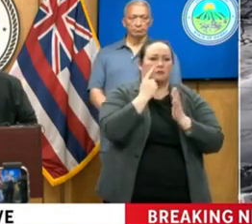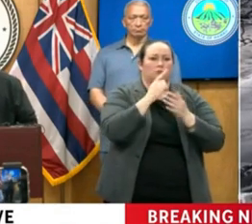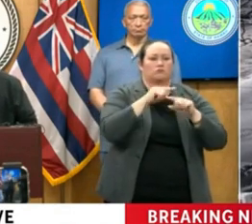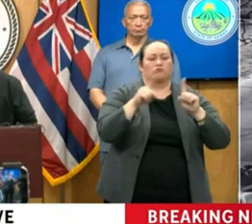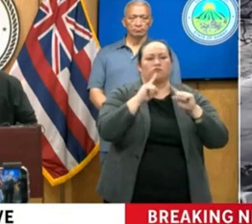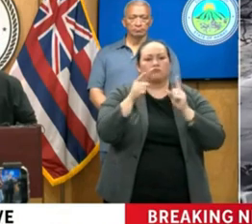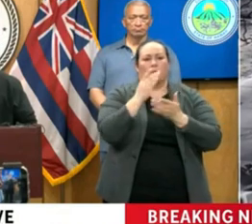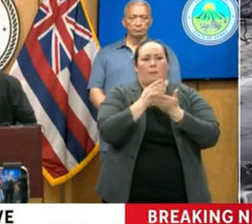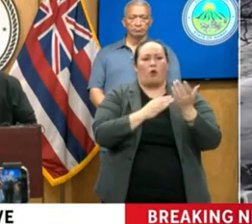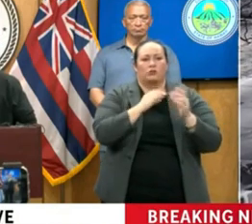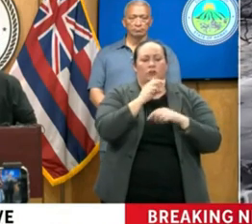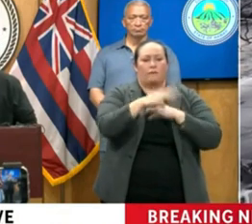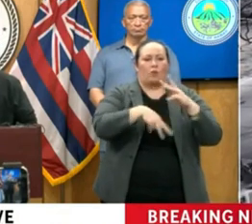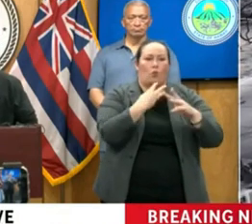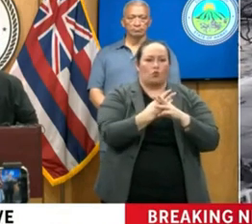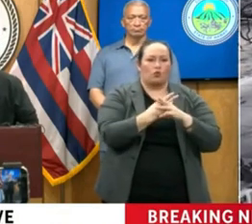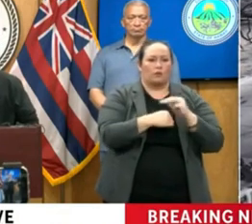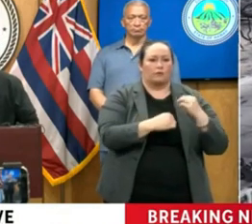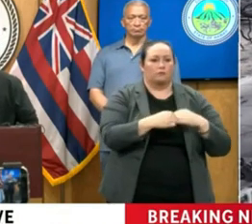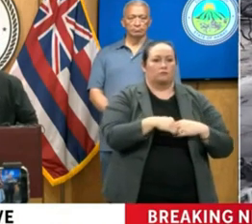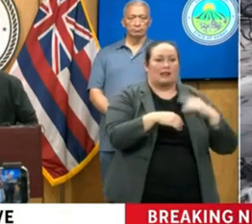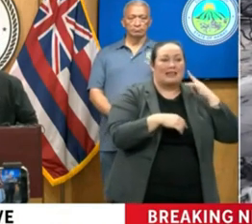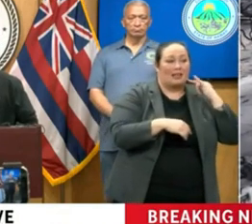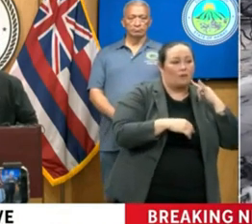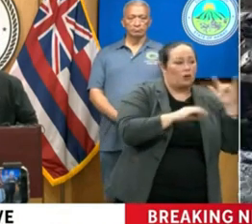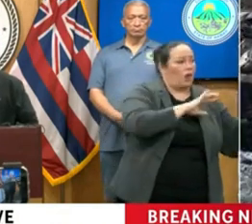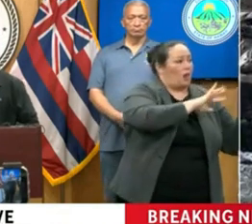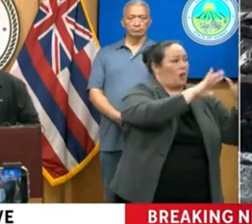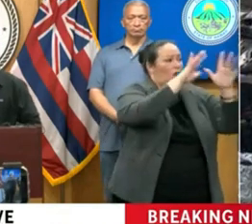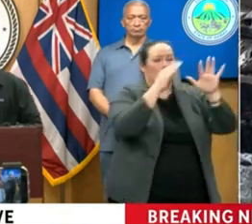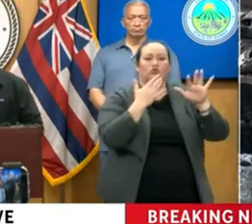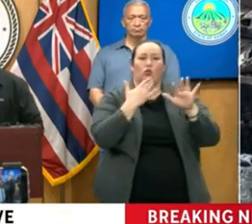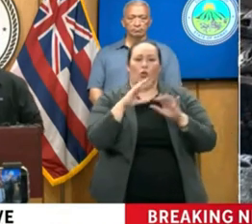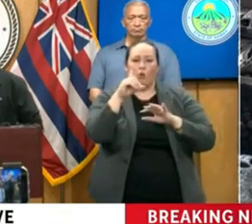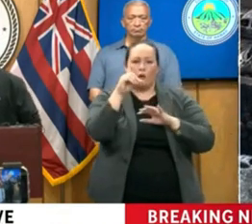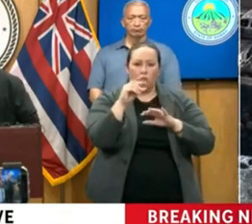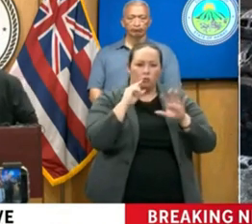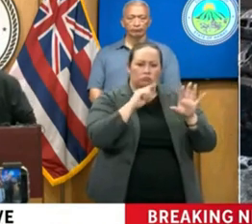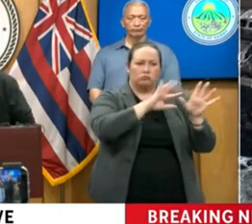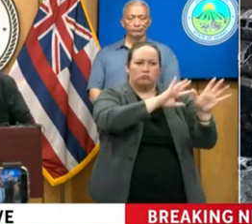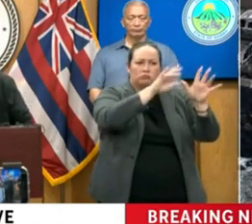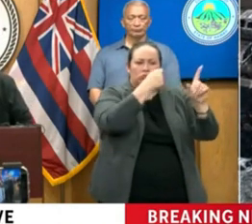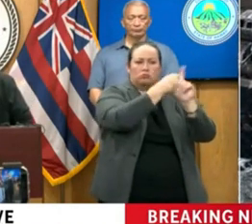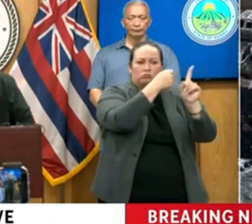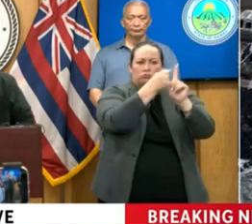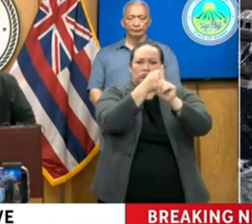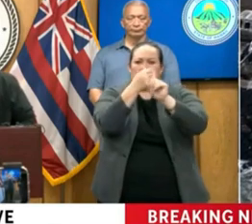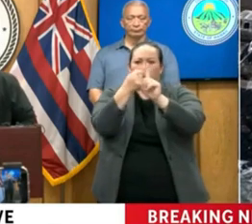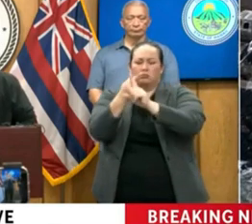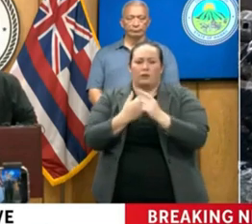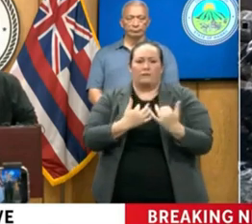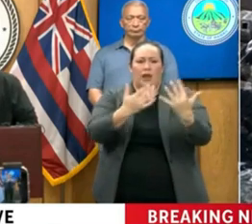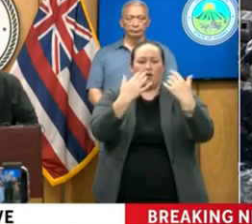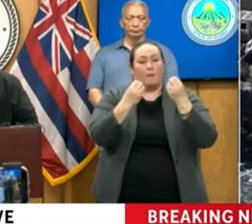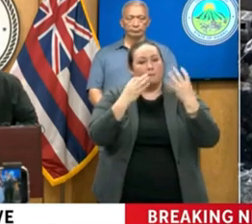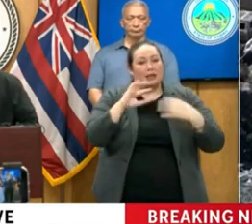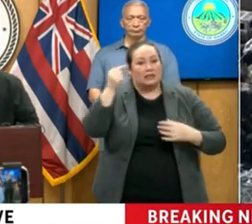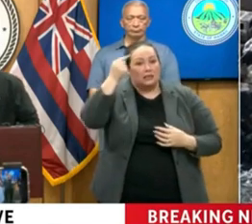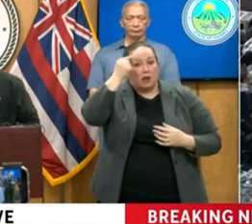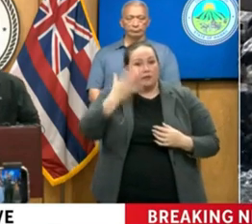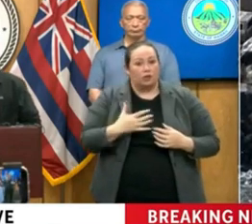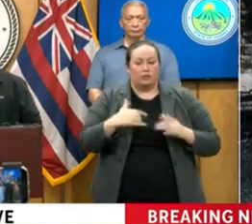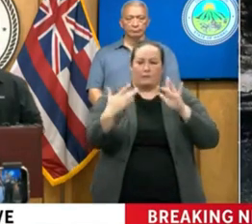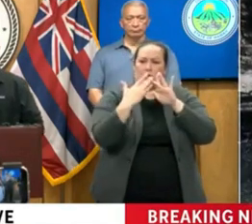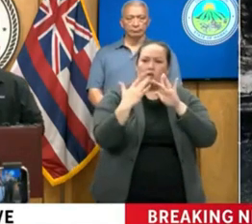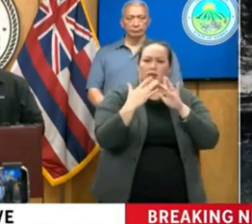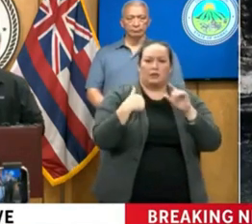California to Colorado. I would comment that I've been contacted by several governors across the country to share their experiences.